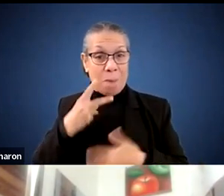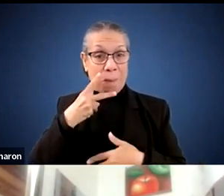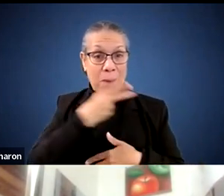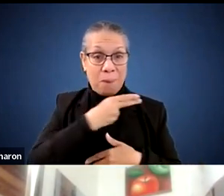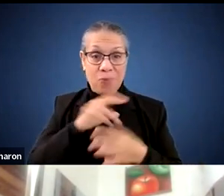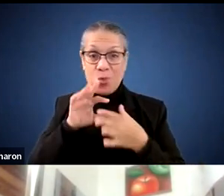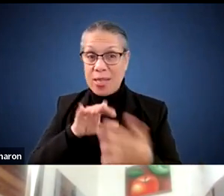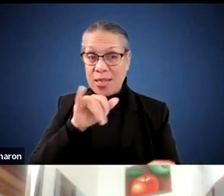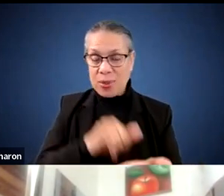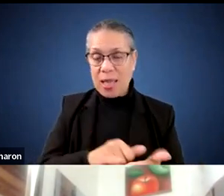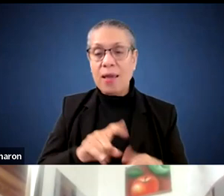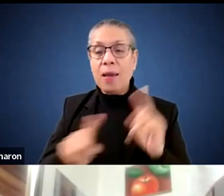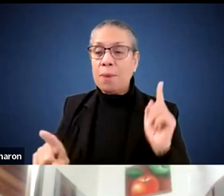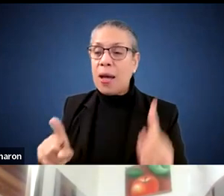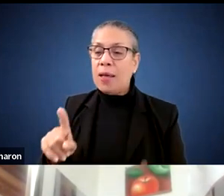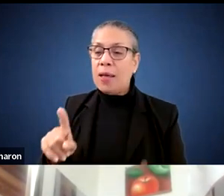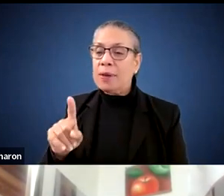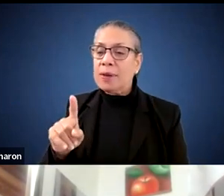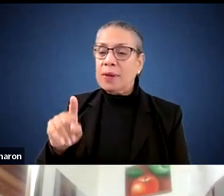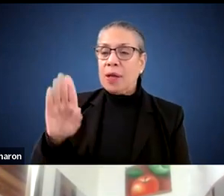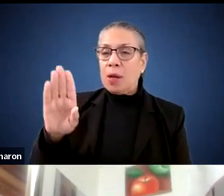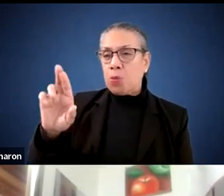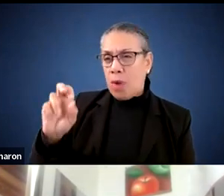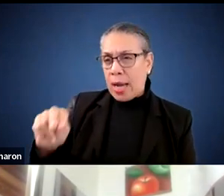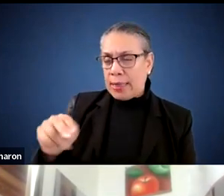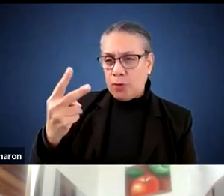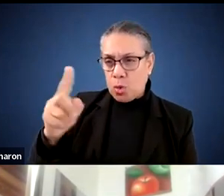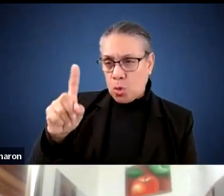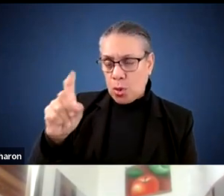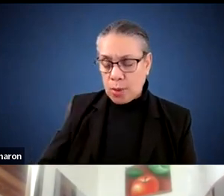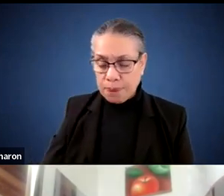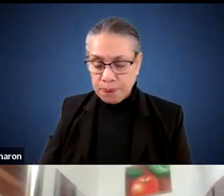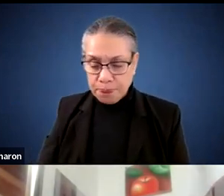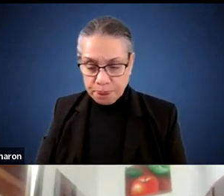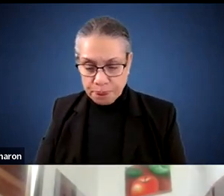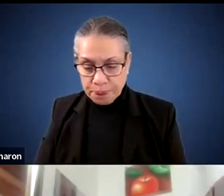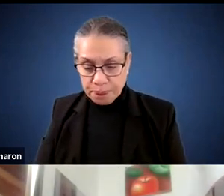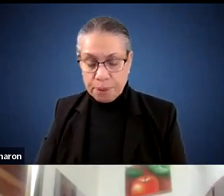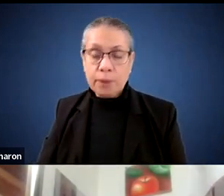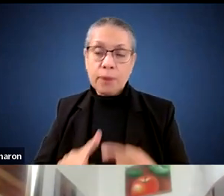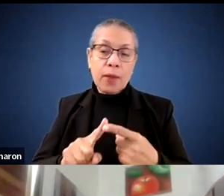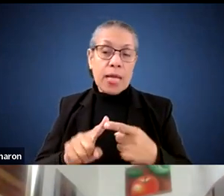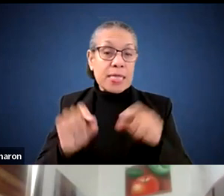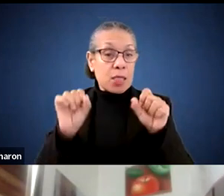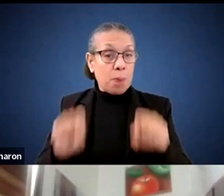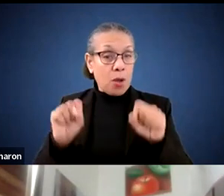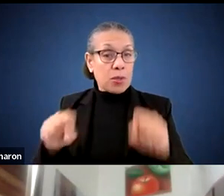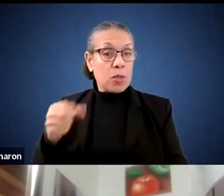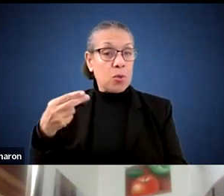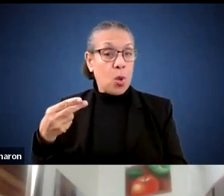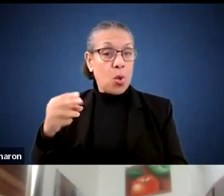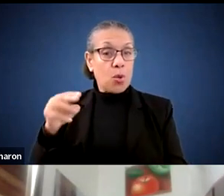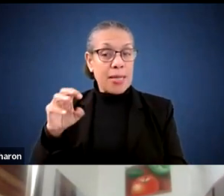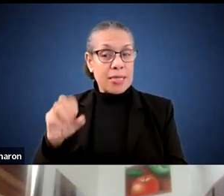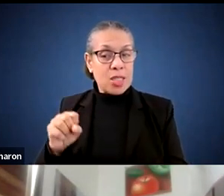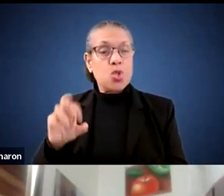but Mr. McLaughlin, I have two questions for you. One, is there a possibility with Horace Mann to rethink